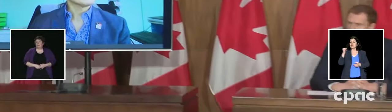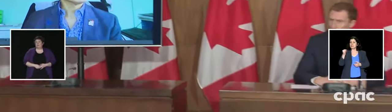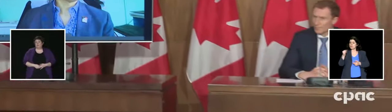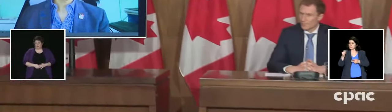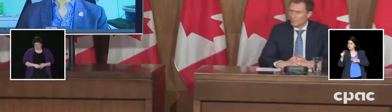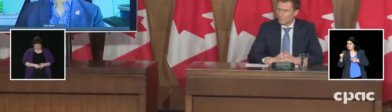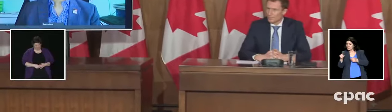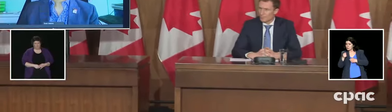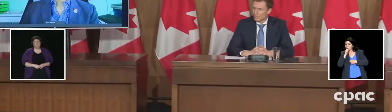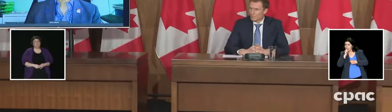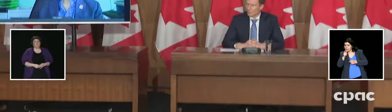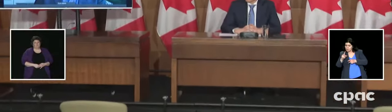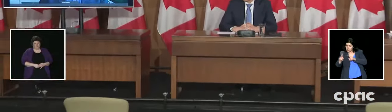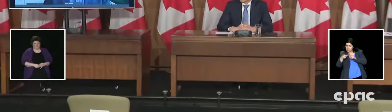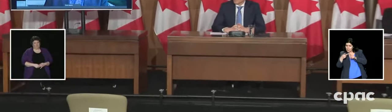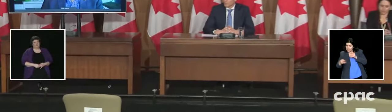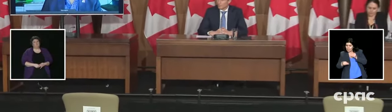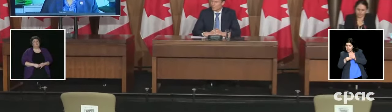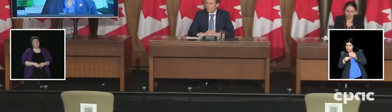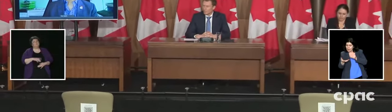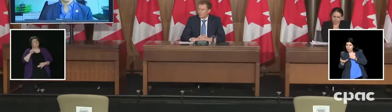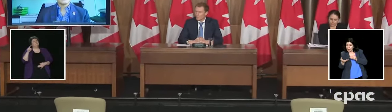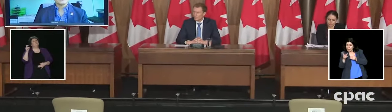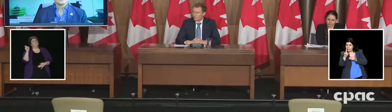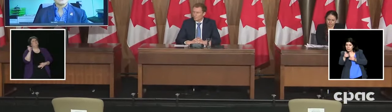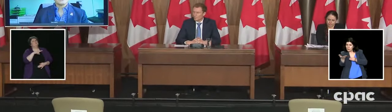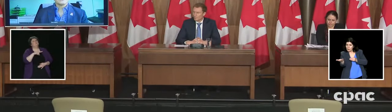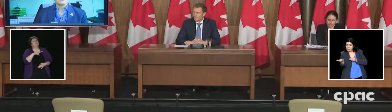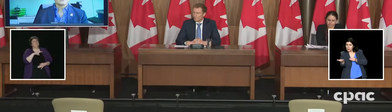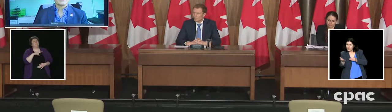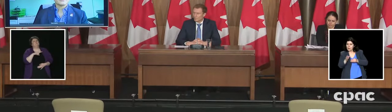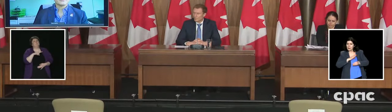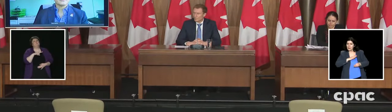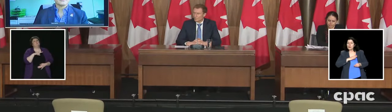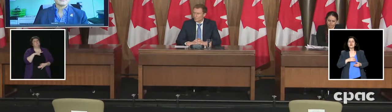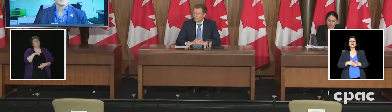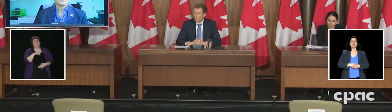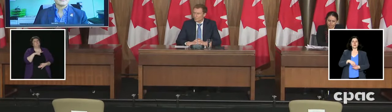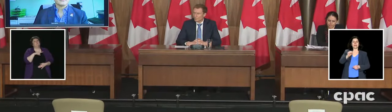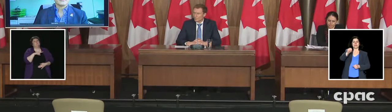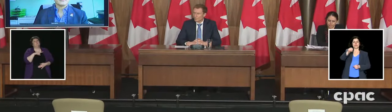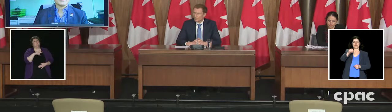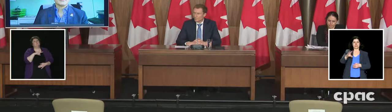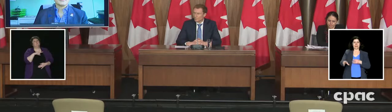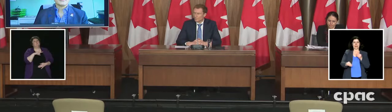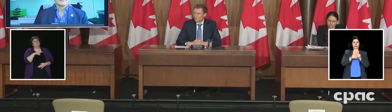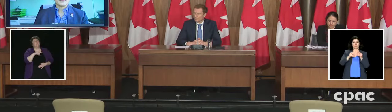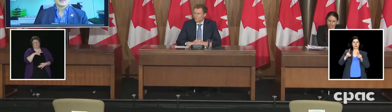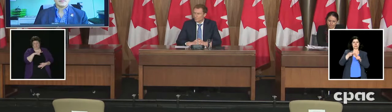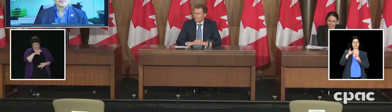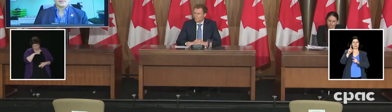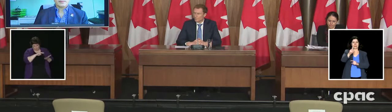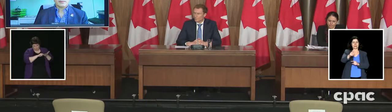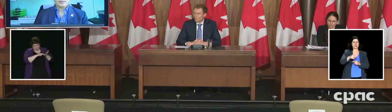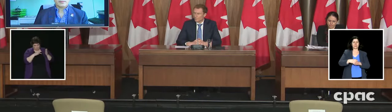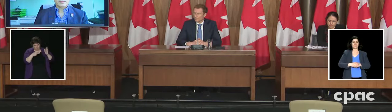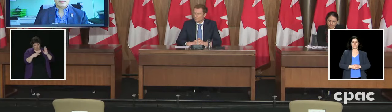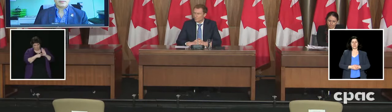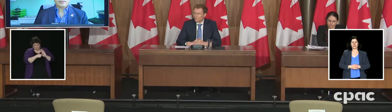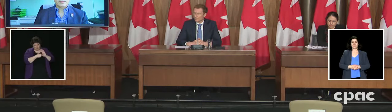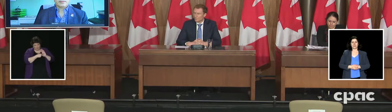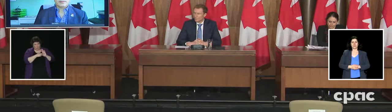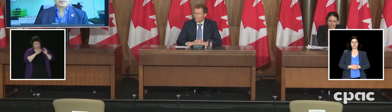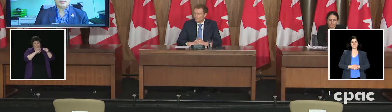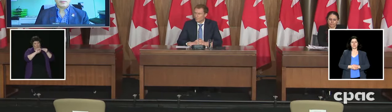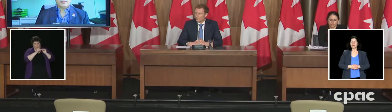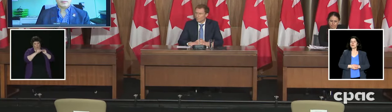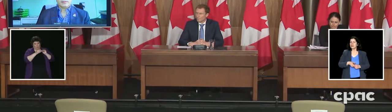Yes. I guess I could follow up by asking, you're saying that the cases are declining